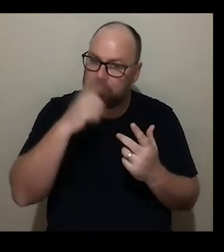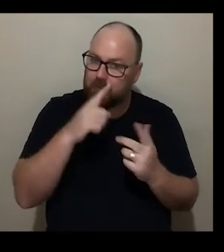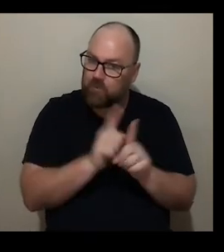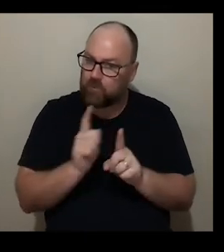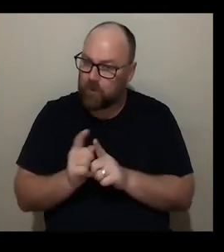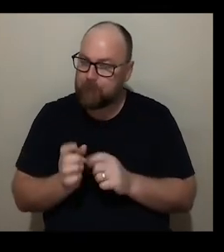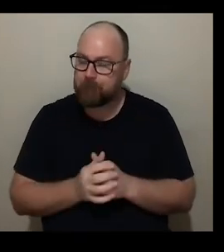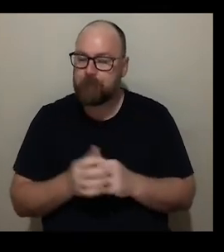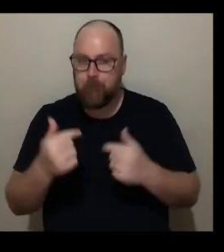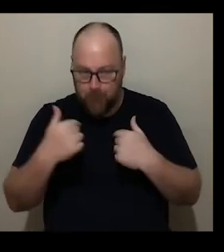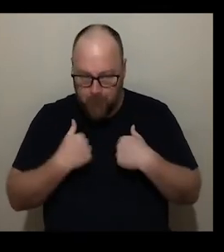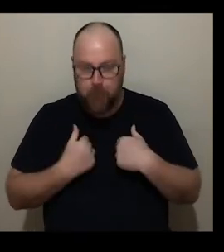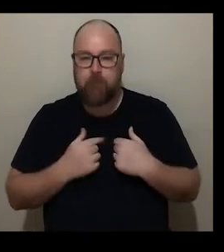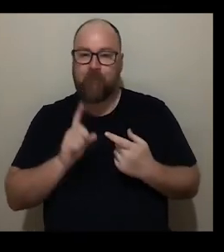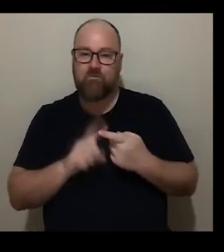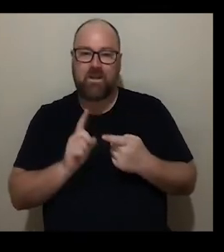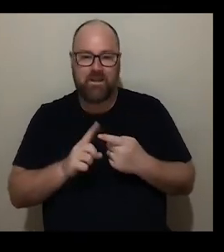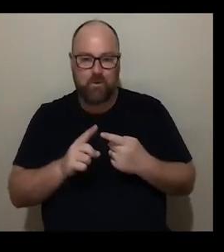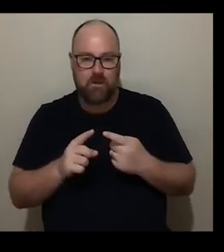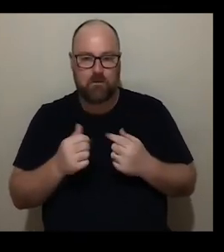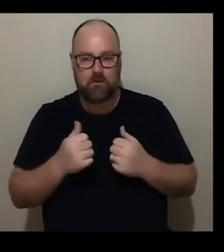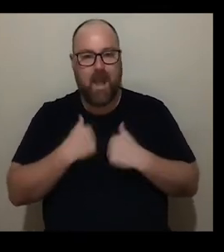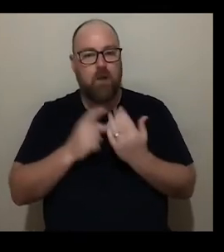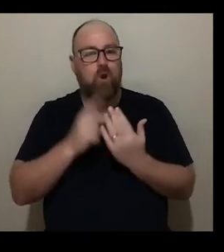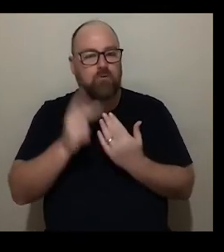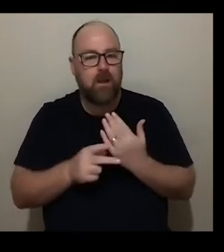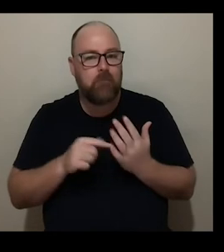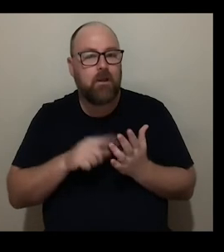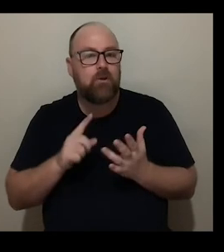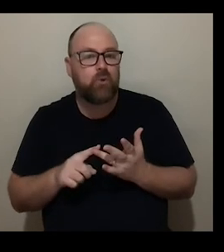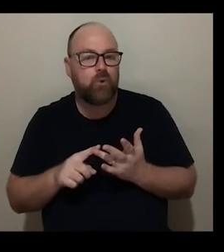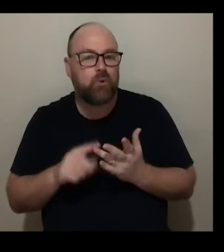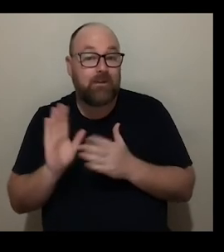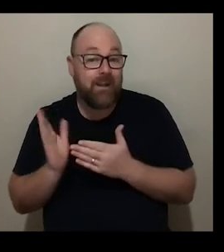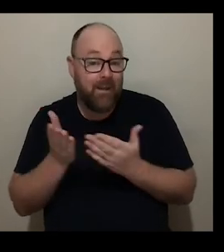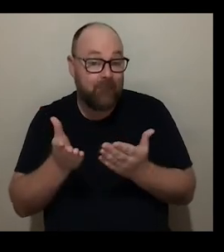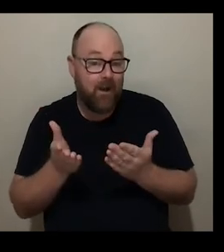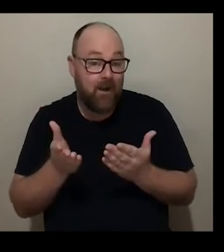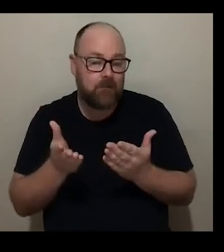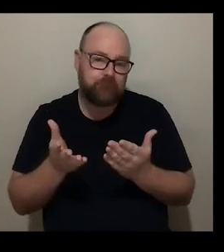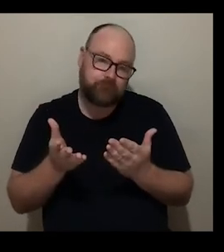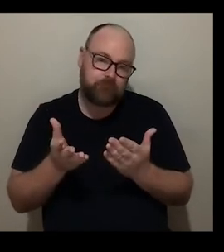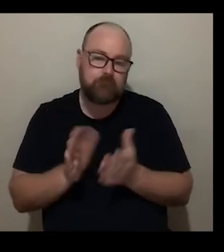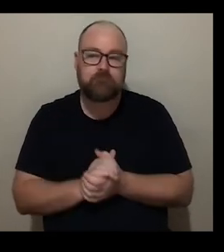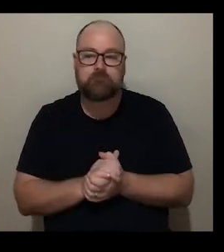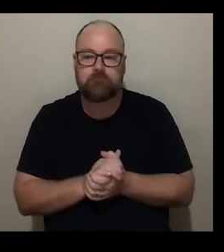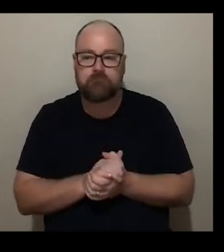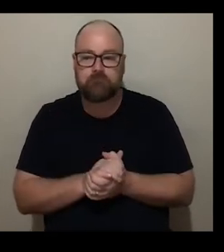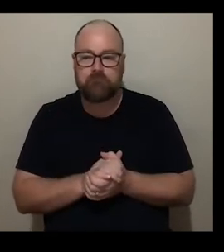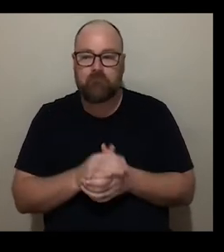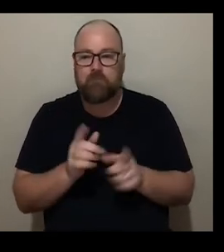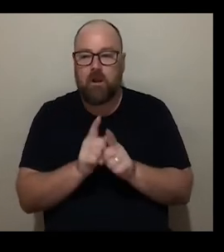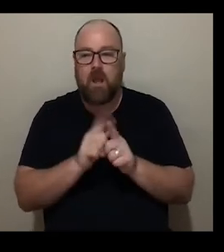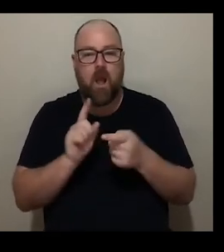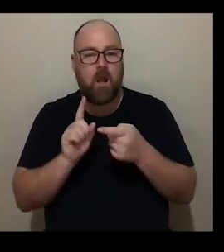we are continuing in the program on which i work to deliver uh a uh a